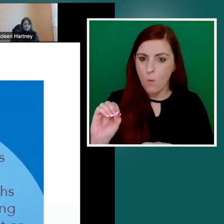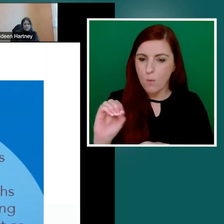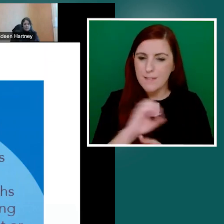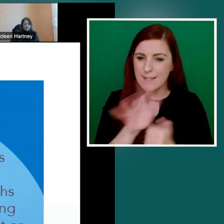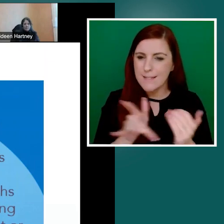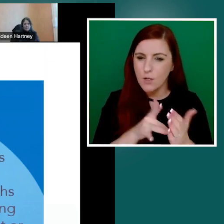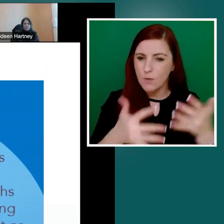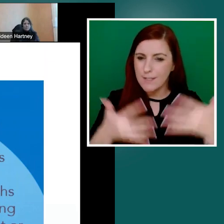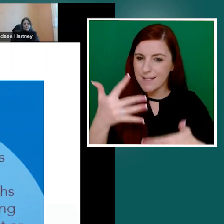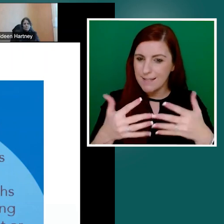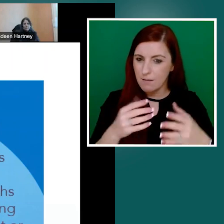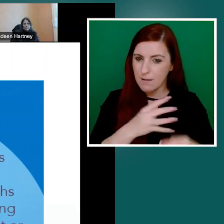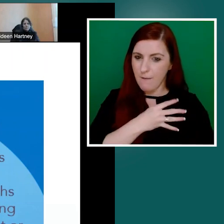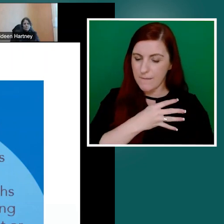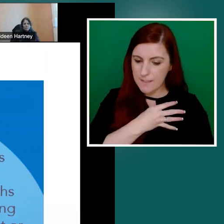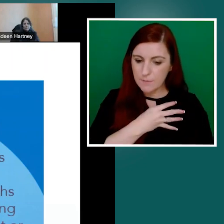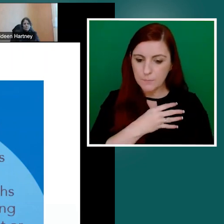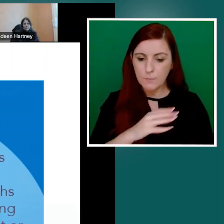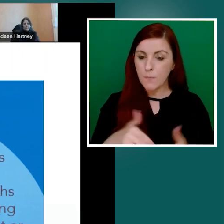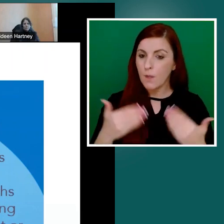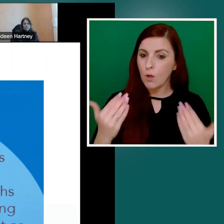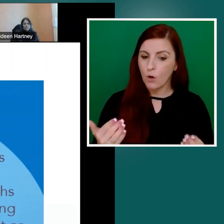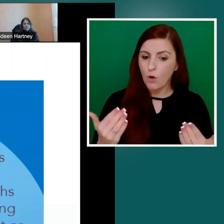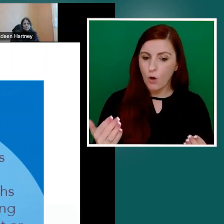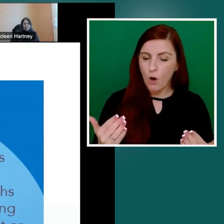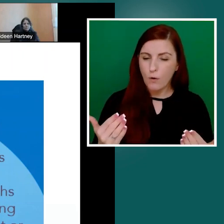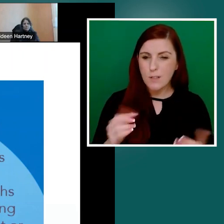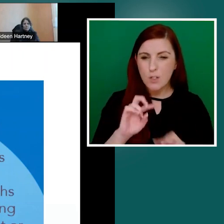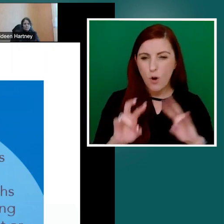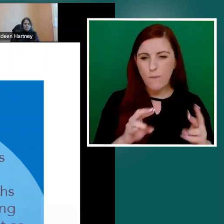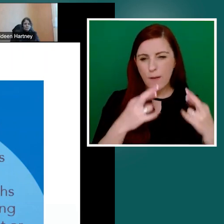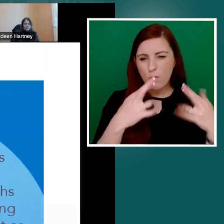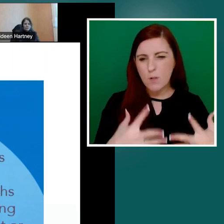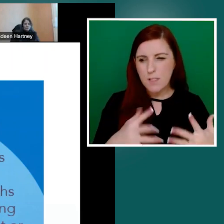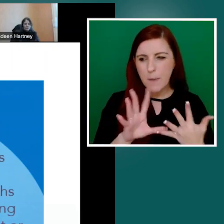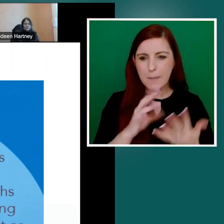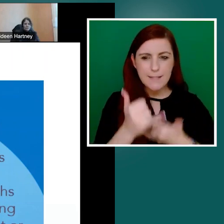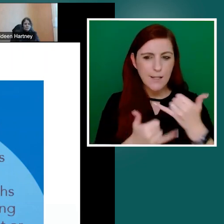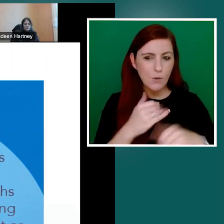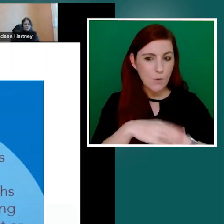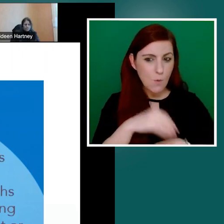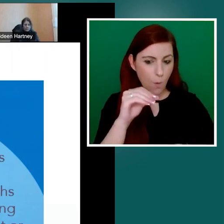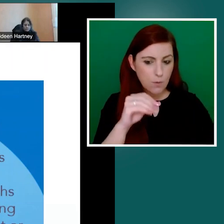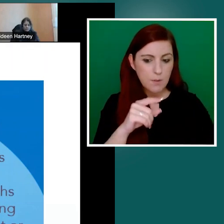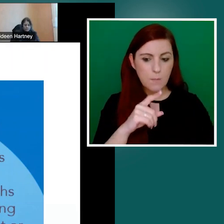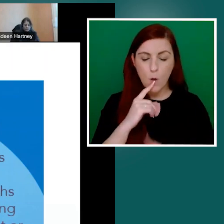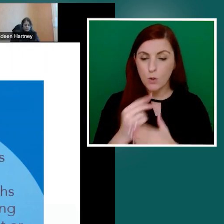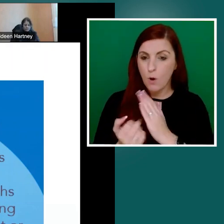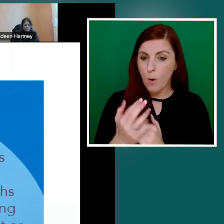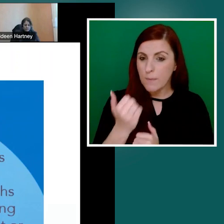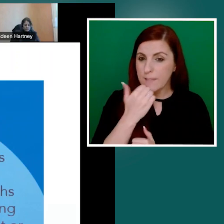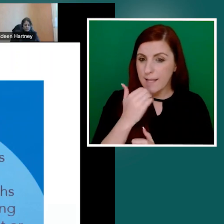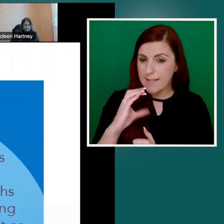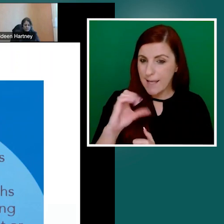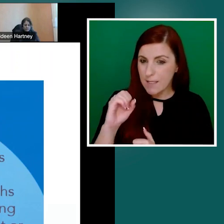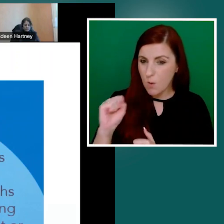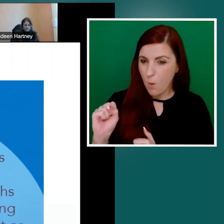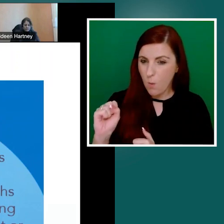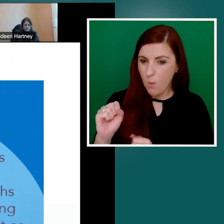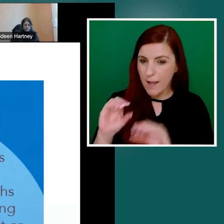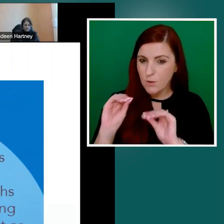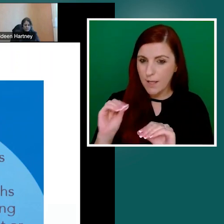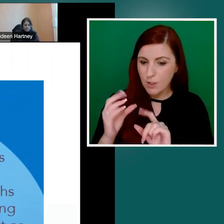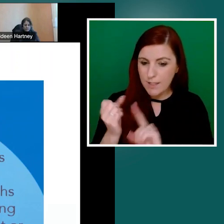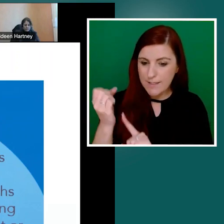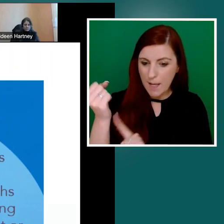current CSO educational attainment. We have been relying on that data since 2012. And the new updated PIAC is actually